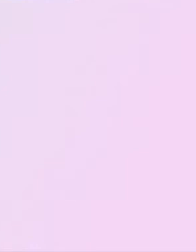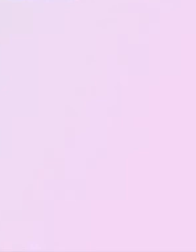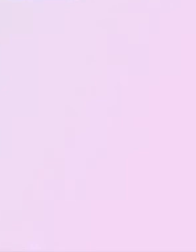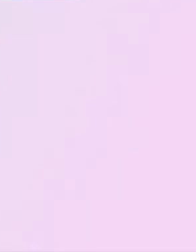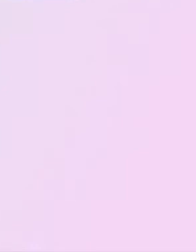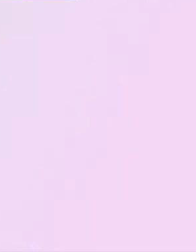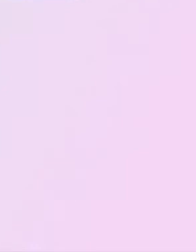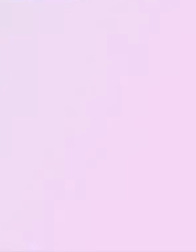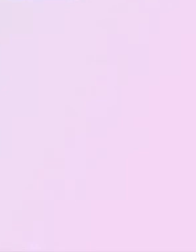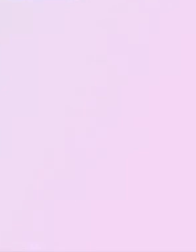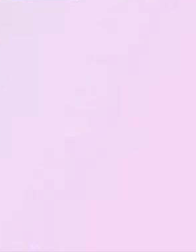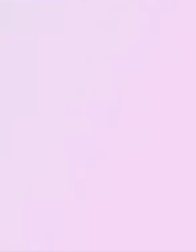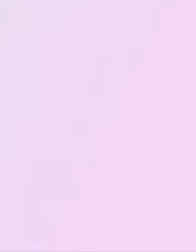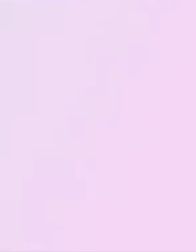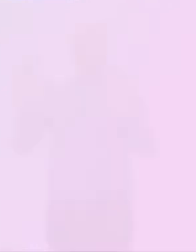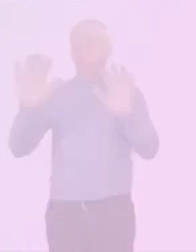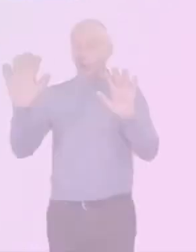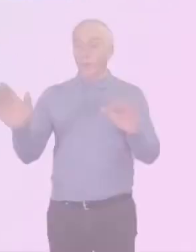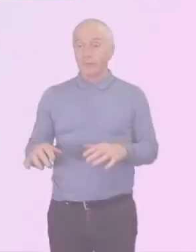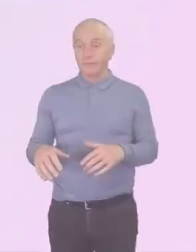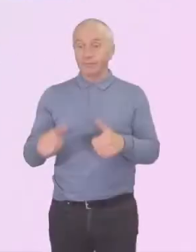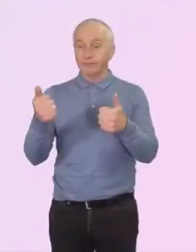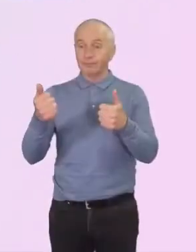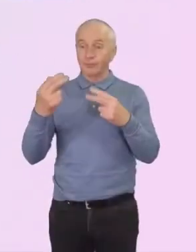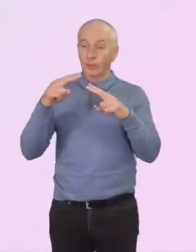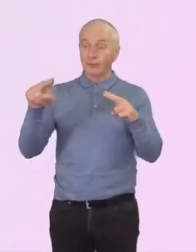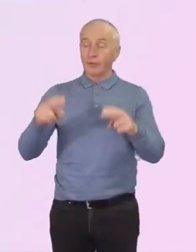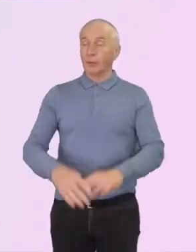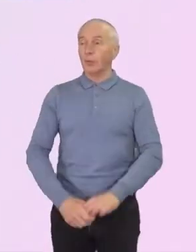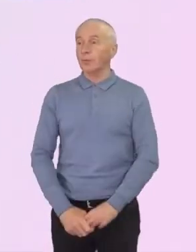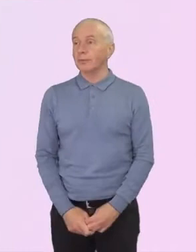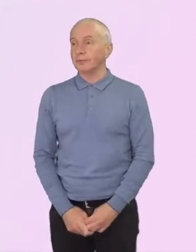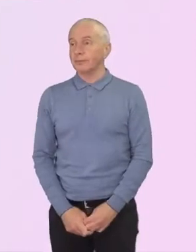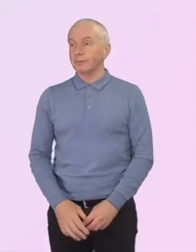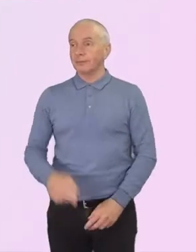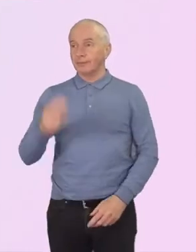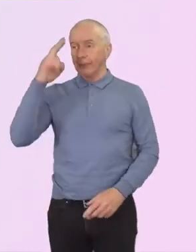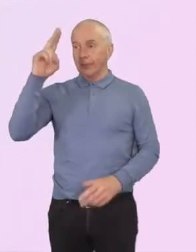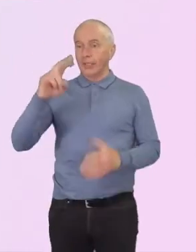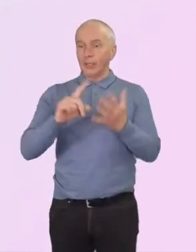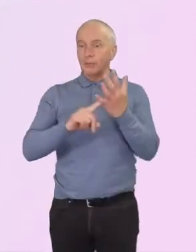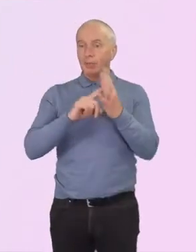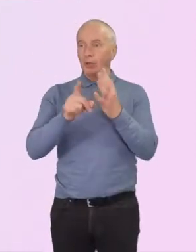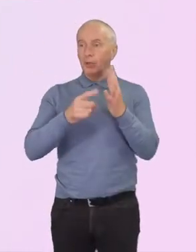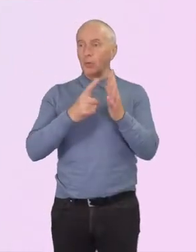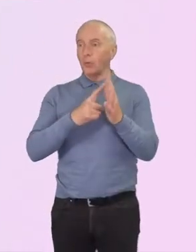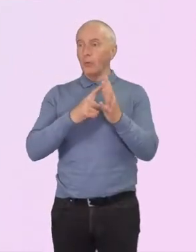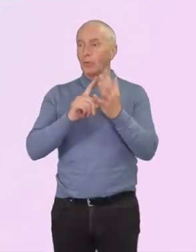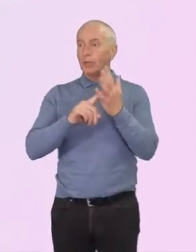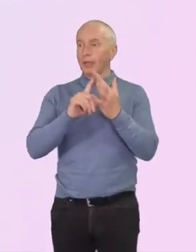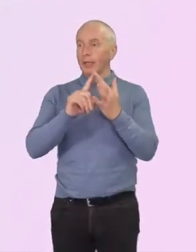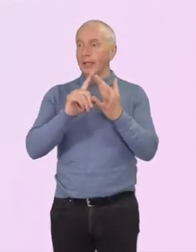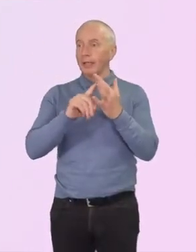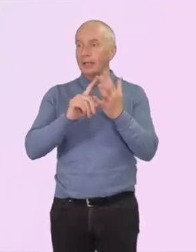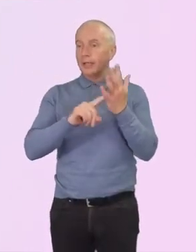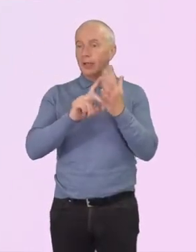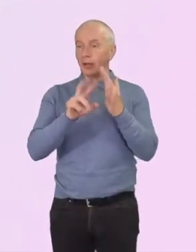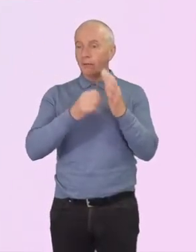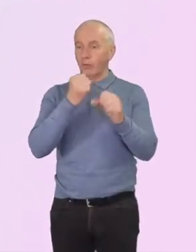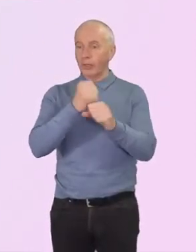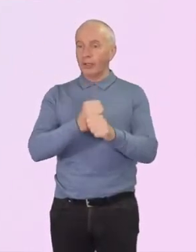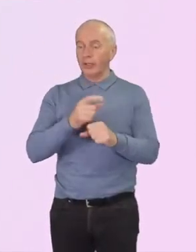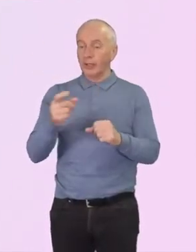Hello there. Good afternoon. So my name is Laura Lovering and I've been a